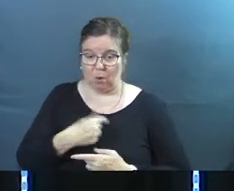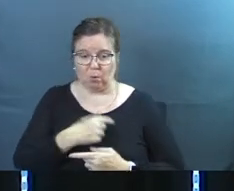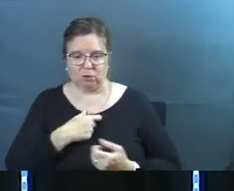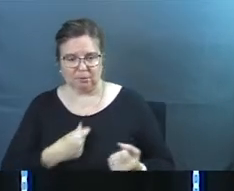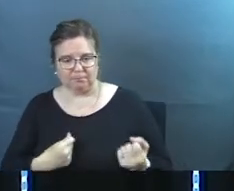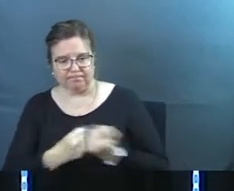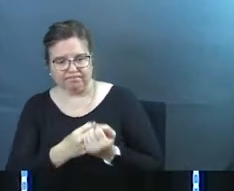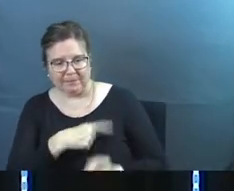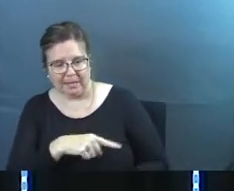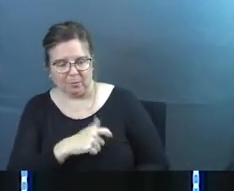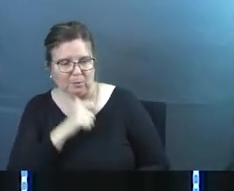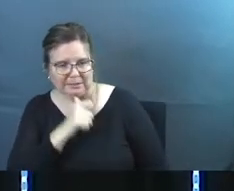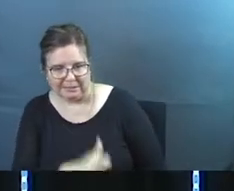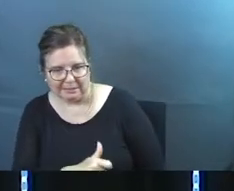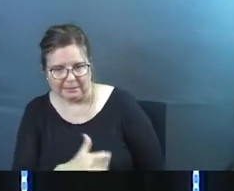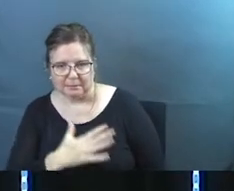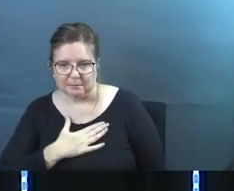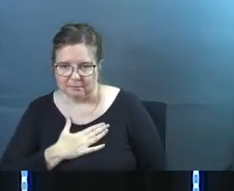should have been fighting for them.